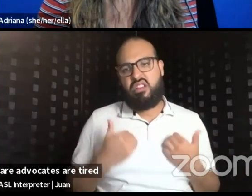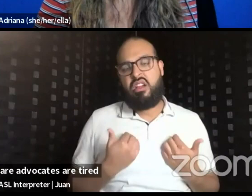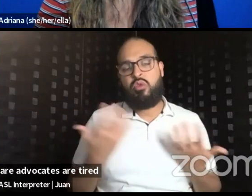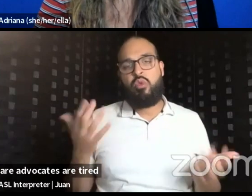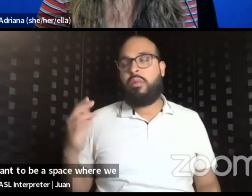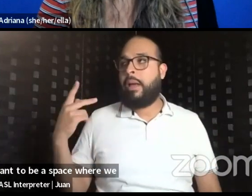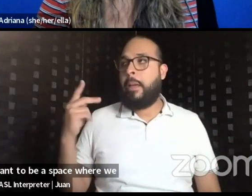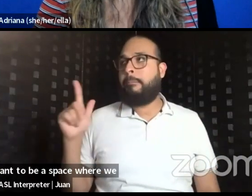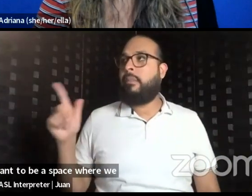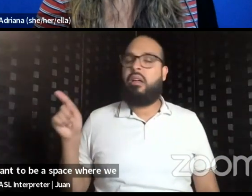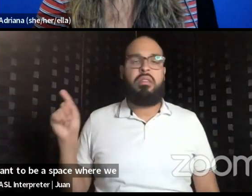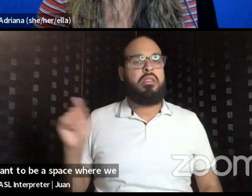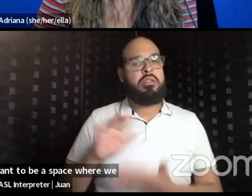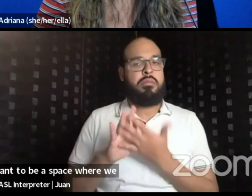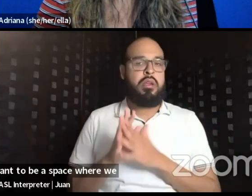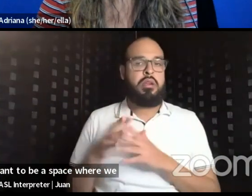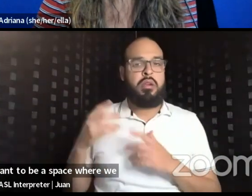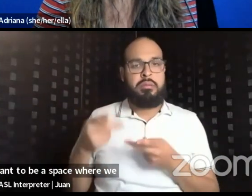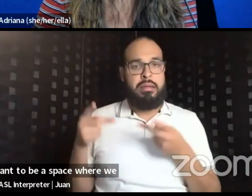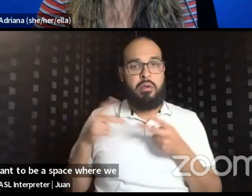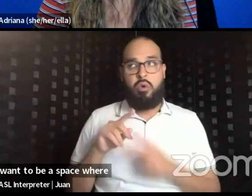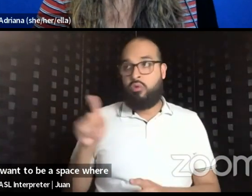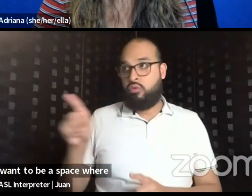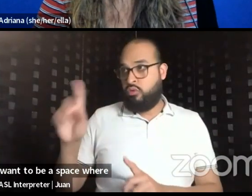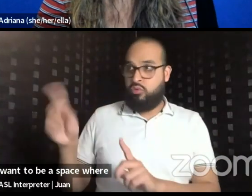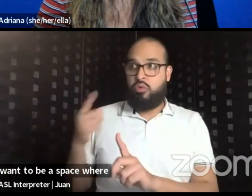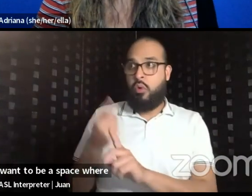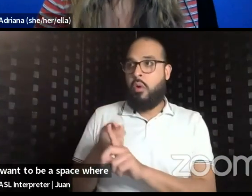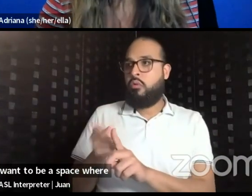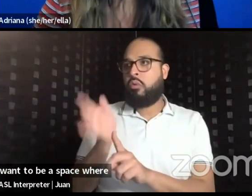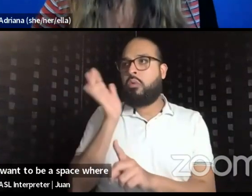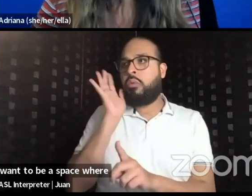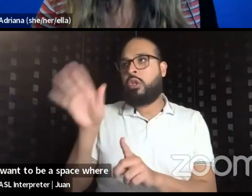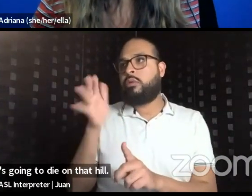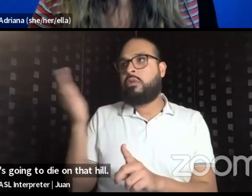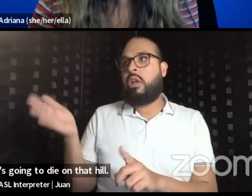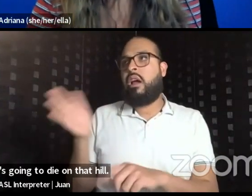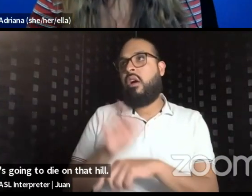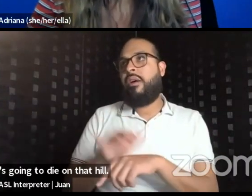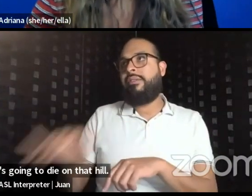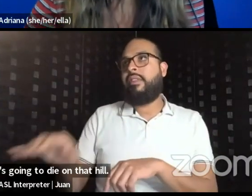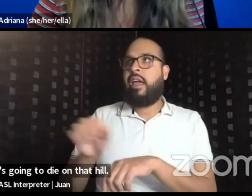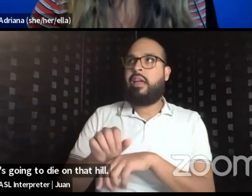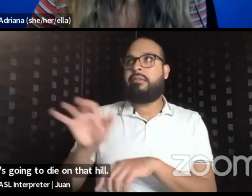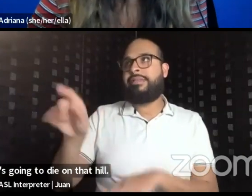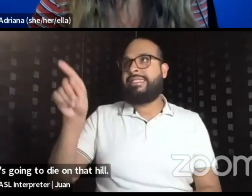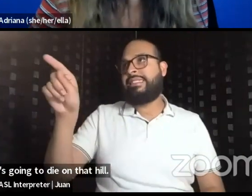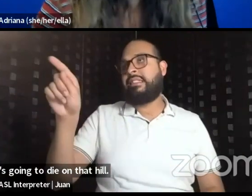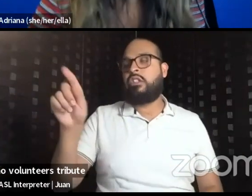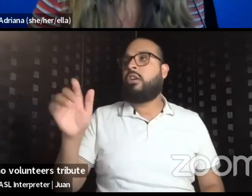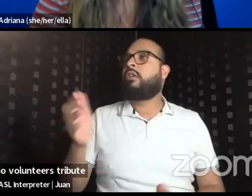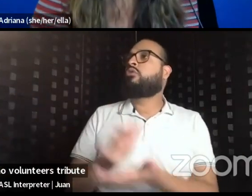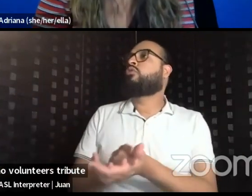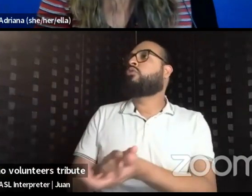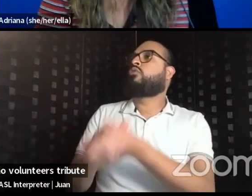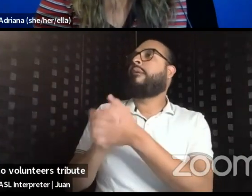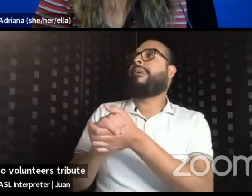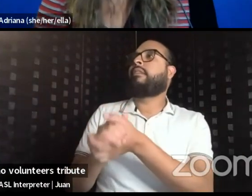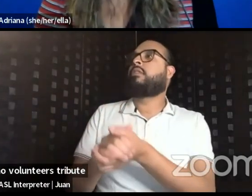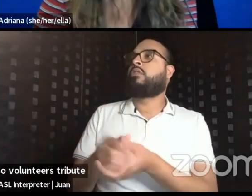be a space where we say, you're the one who's going to die on that hill. Congratulations. Or who volunteers as tribute. It's like,